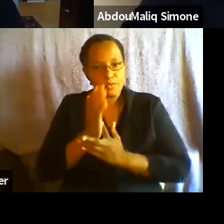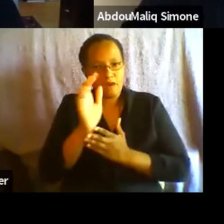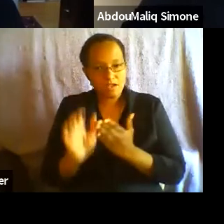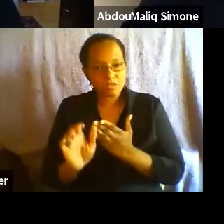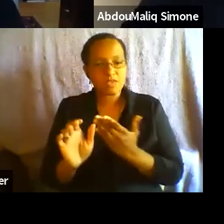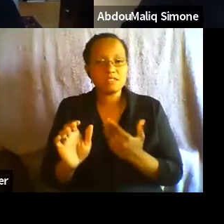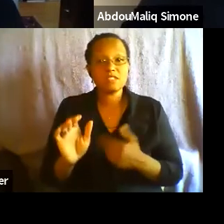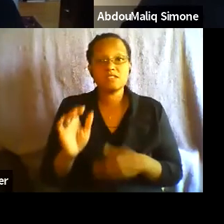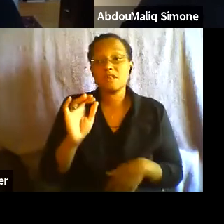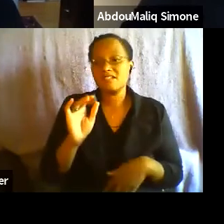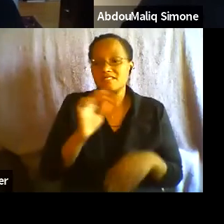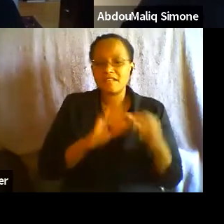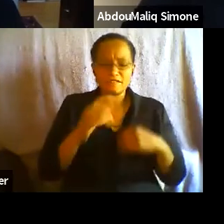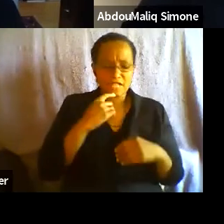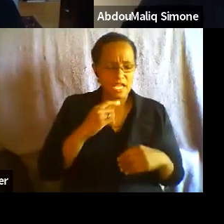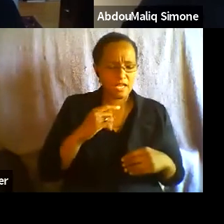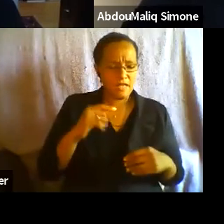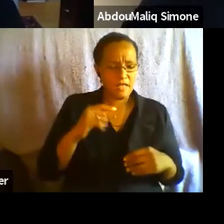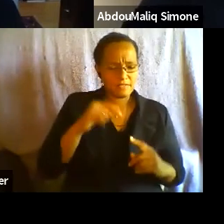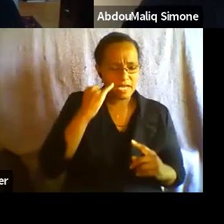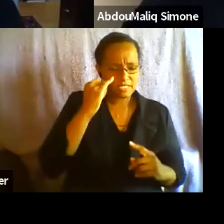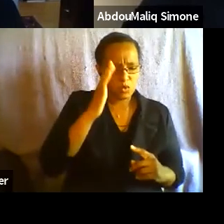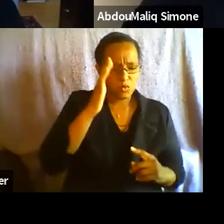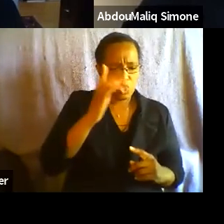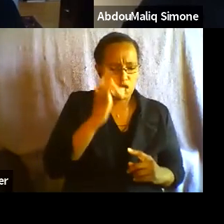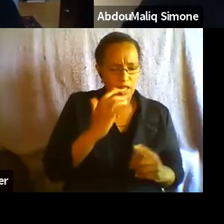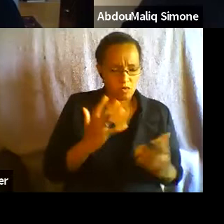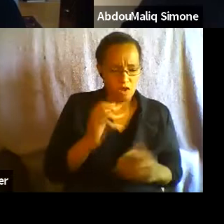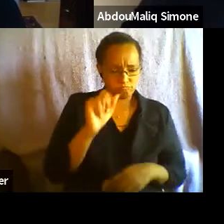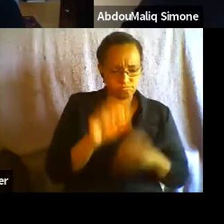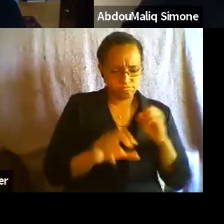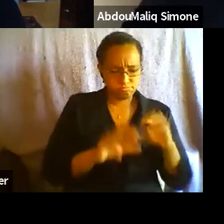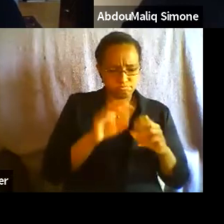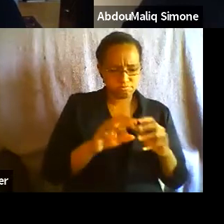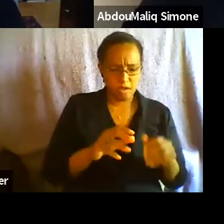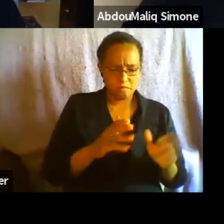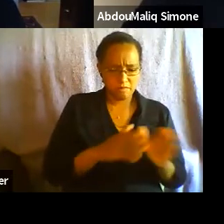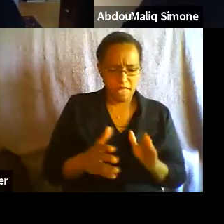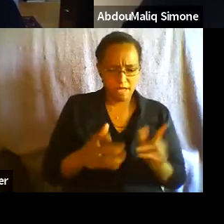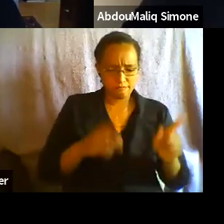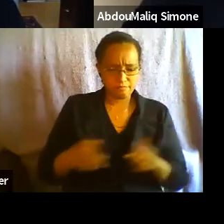like. Now, let us put this plan into being. So that is my answer to that question.